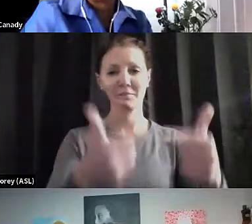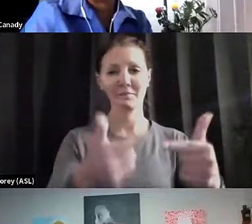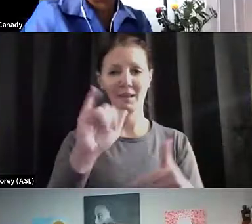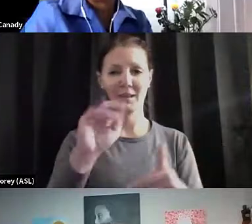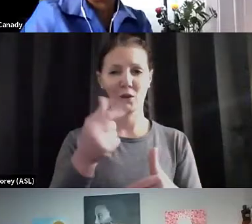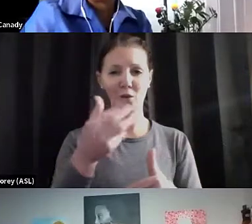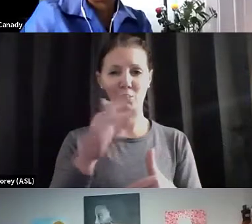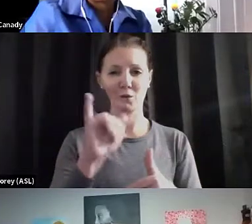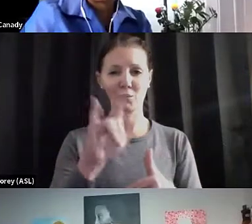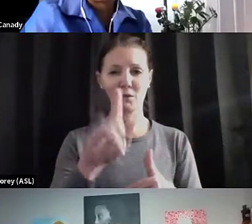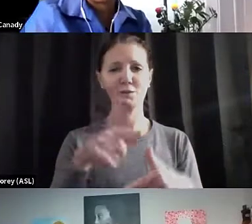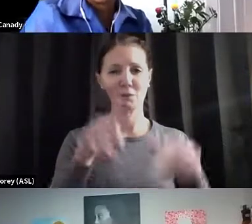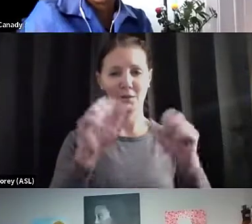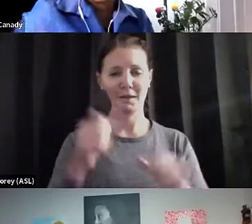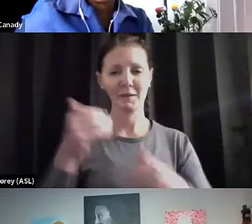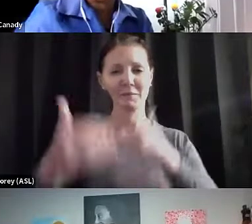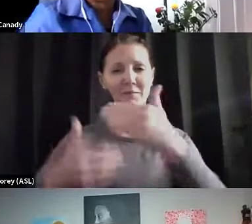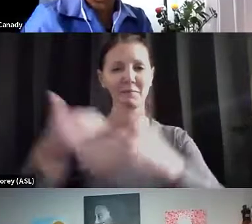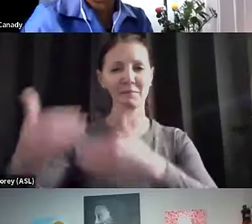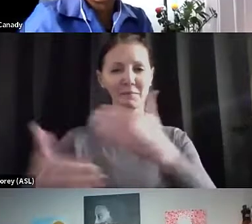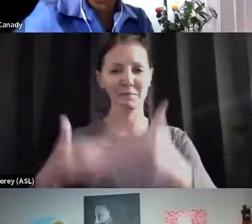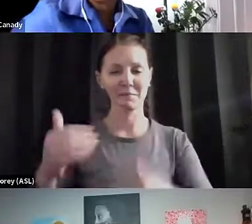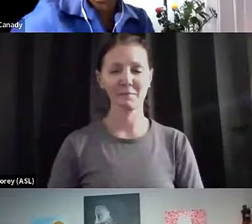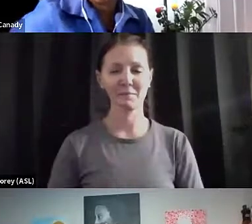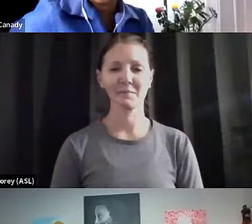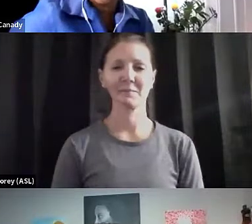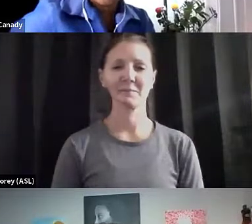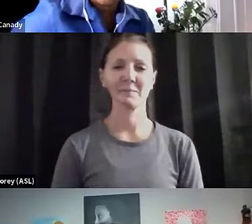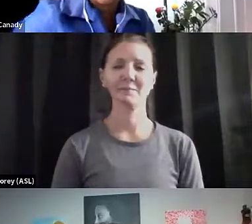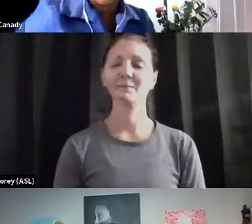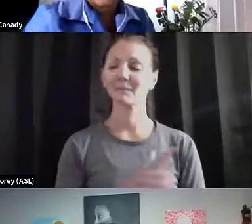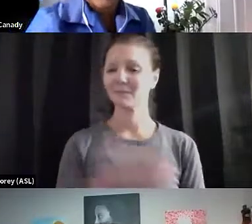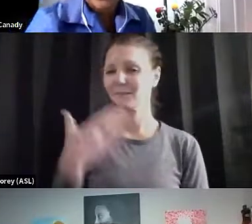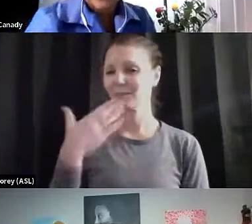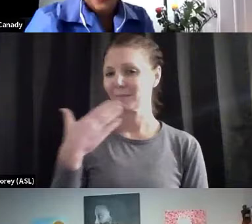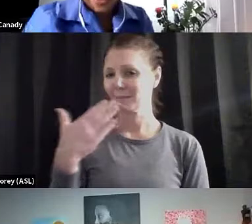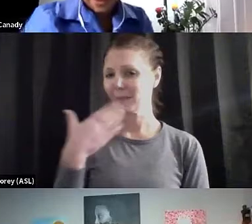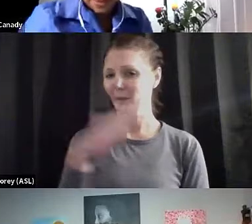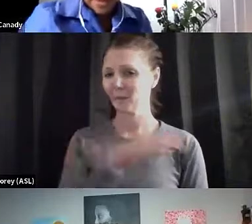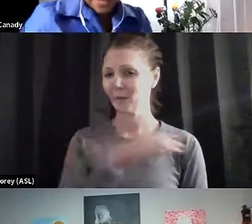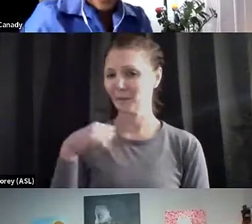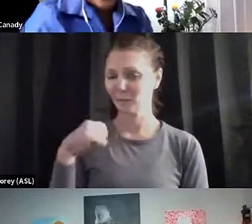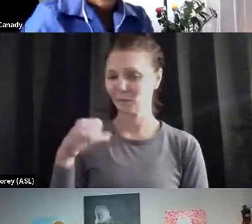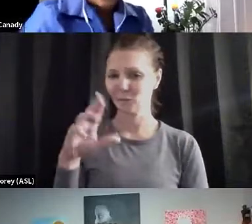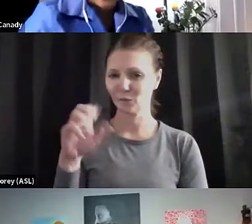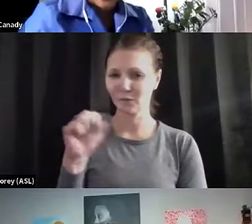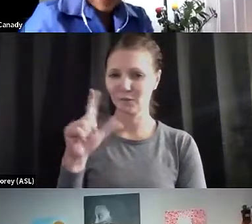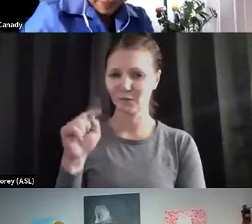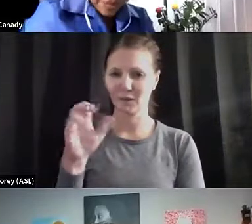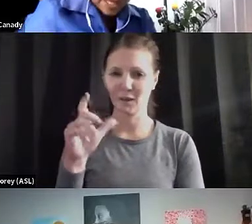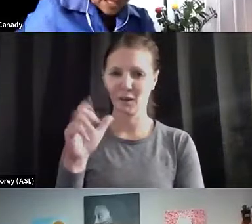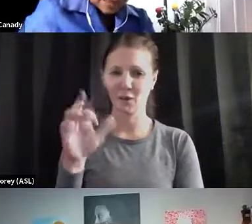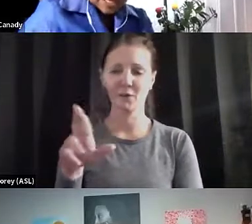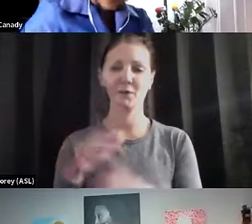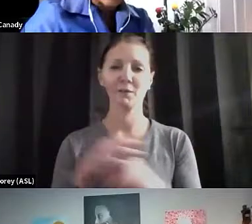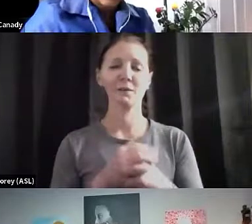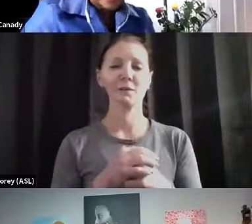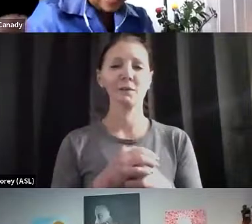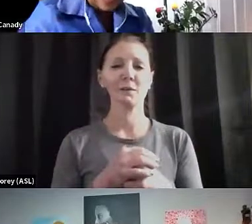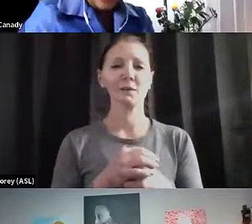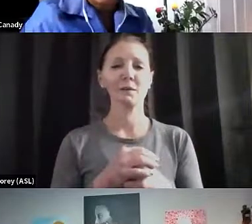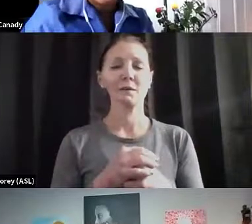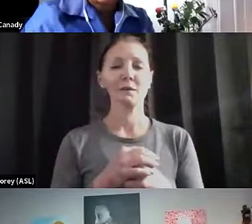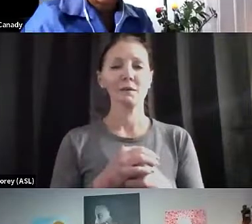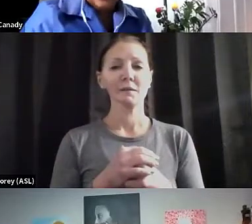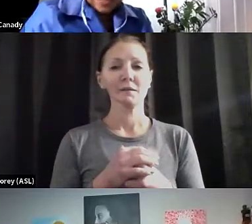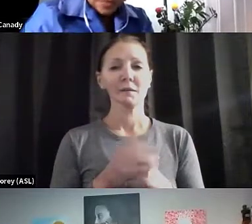program must continue. Thank you. Thank you so much, Commissioner Russell Tucker. And as